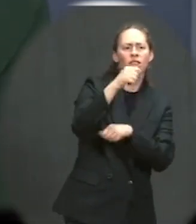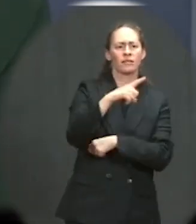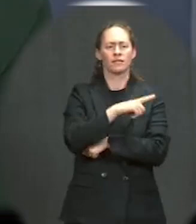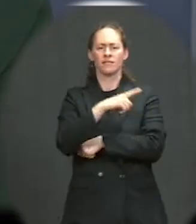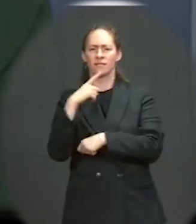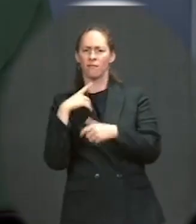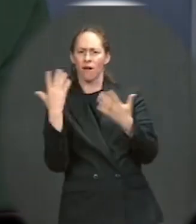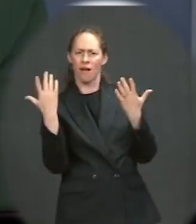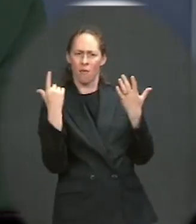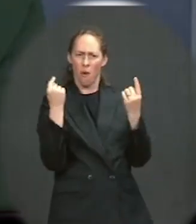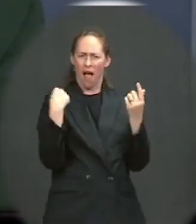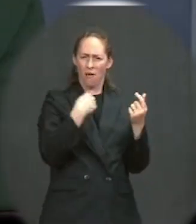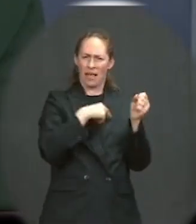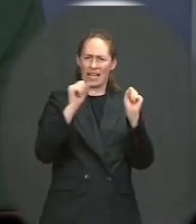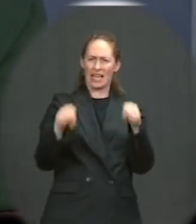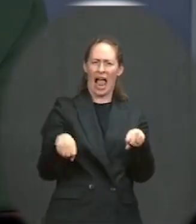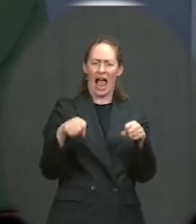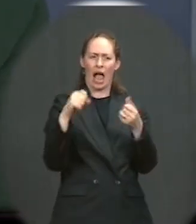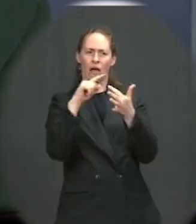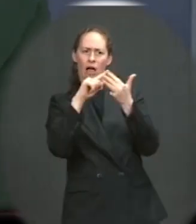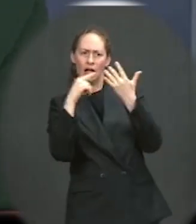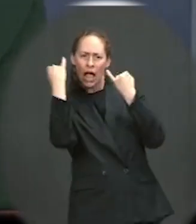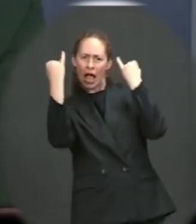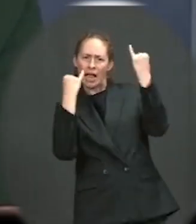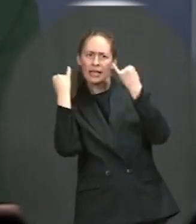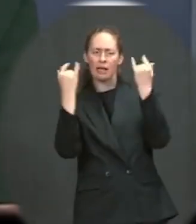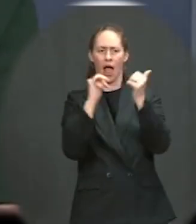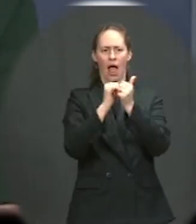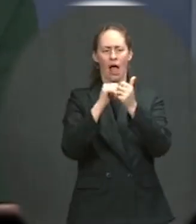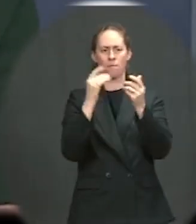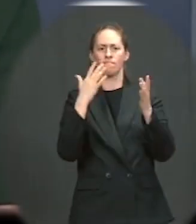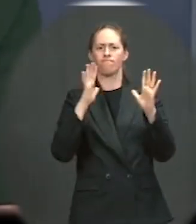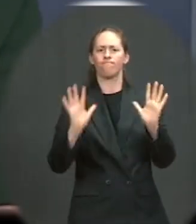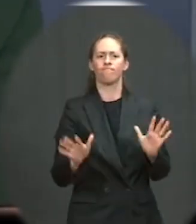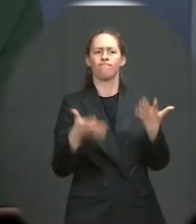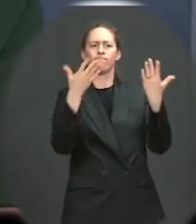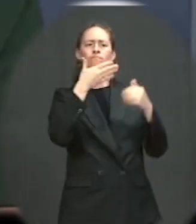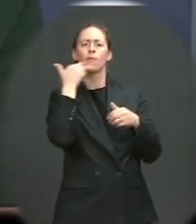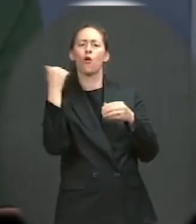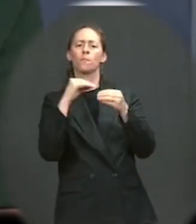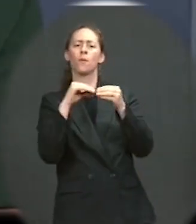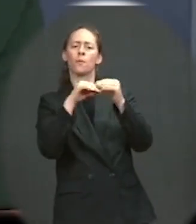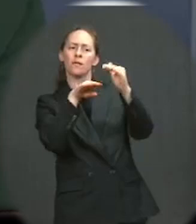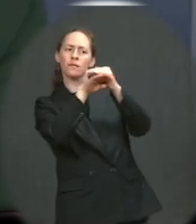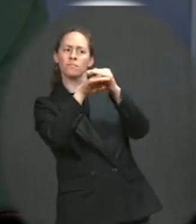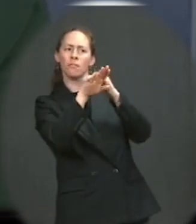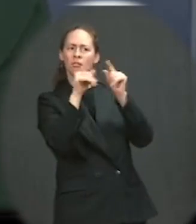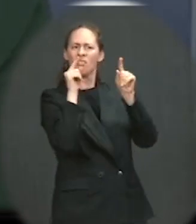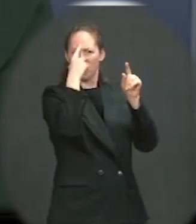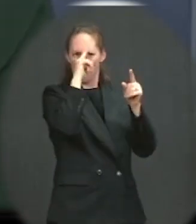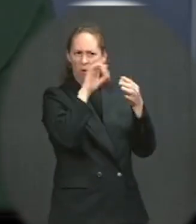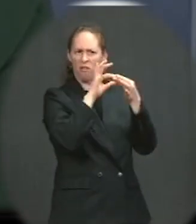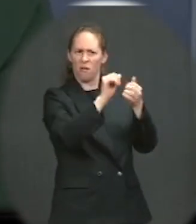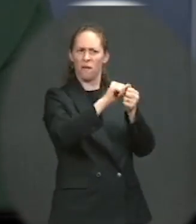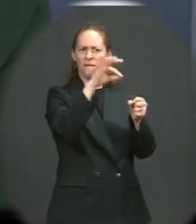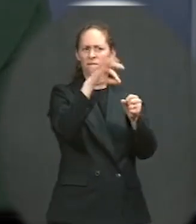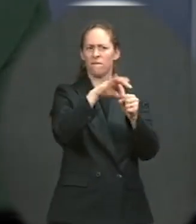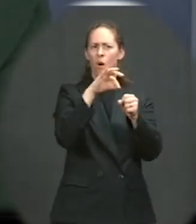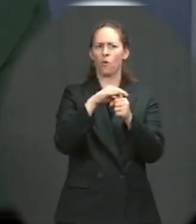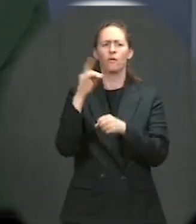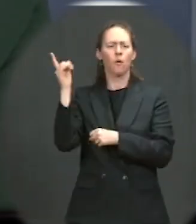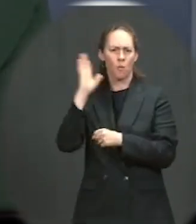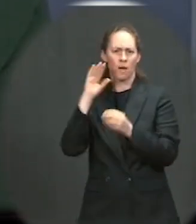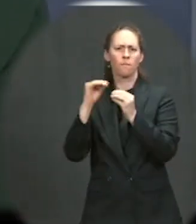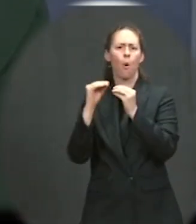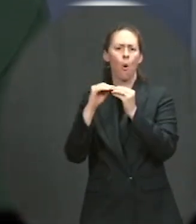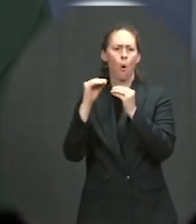access, improve access to voting for people across the country. He'll talk about some of the ways that he wants to continue to do that. He'll also reiterate his view that